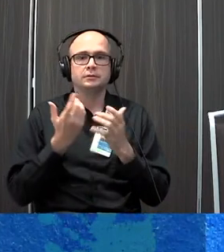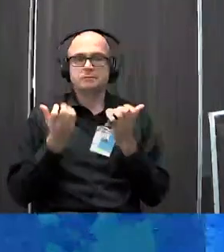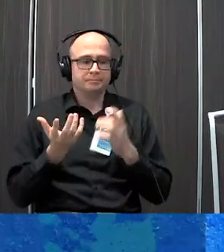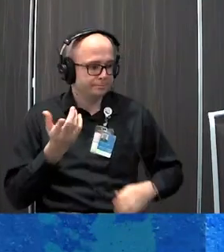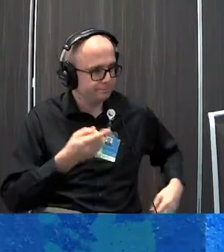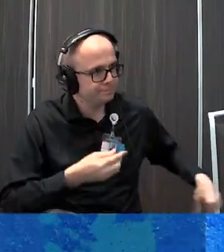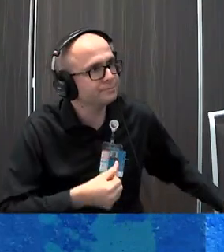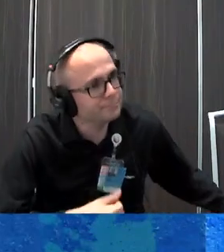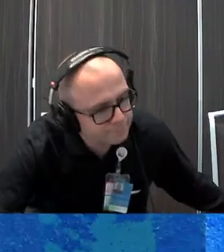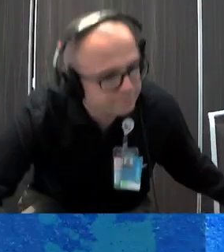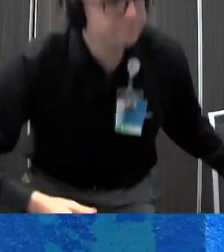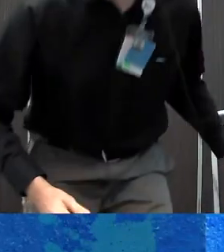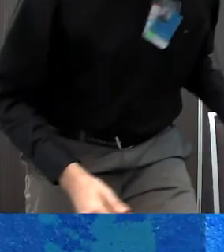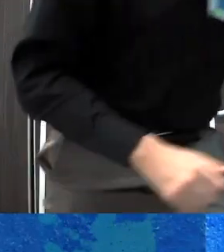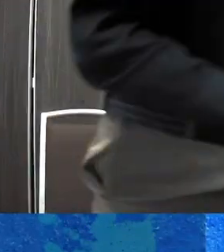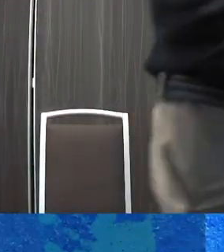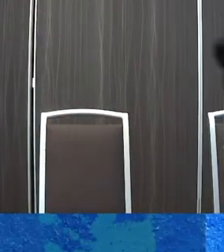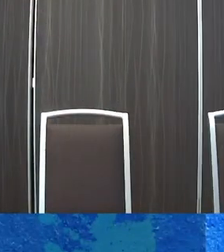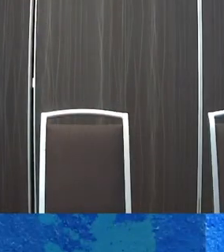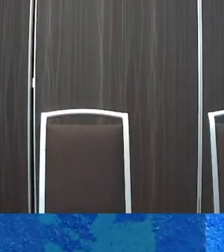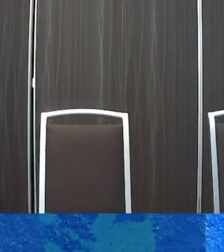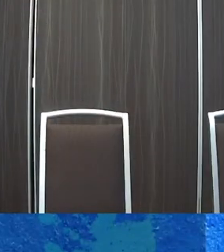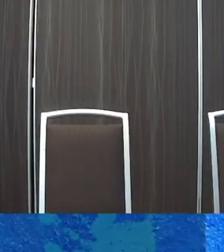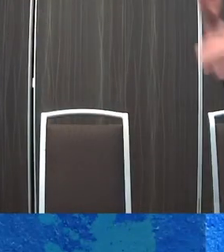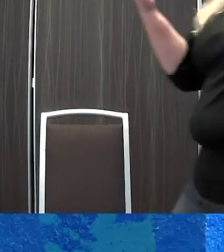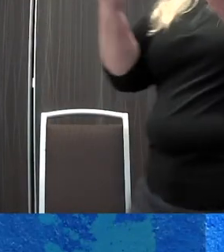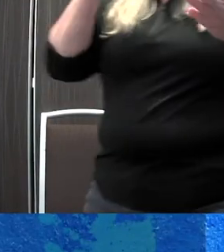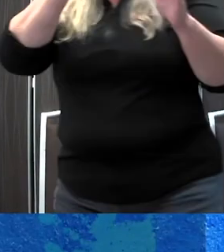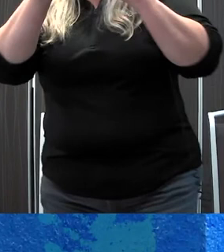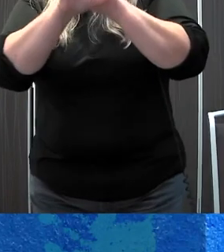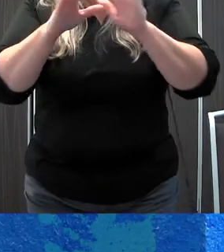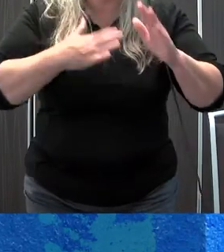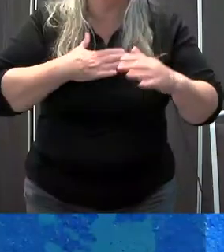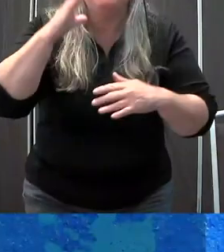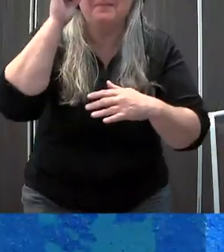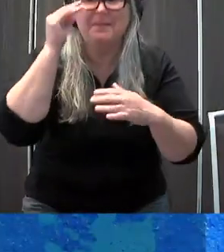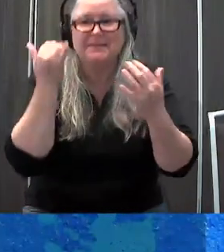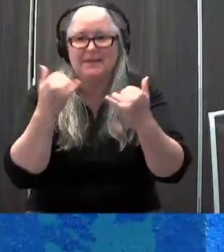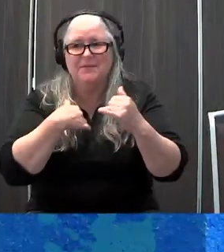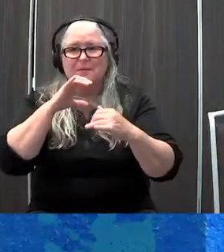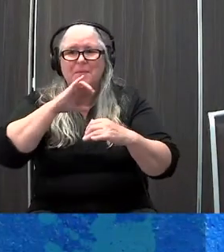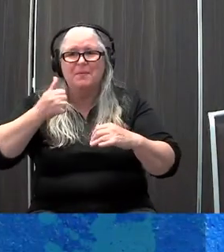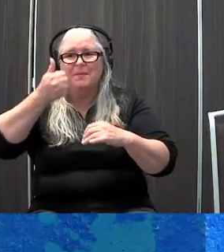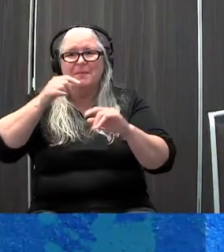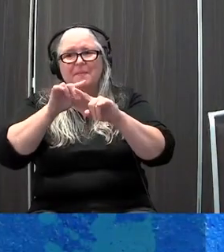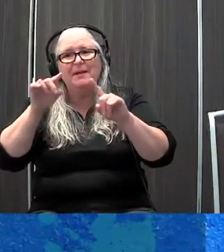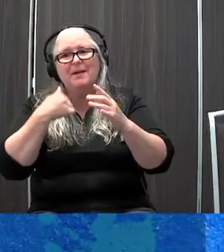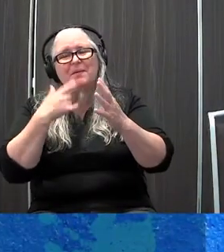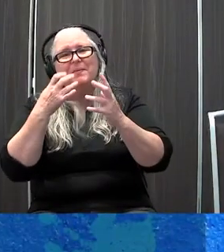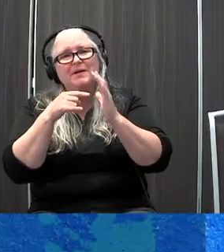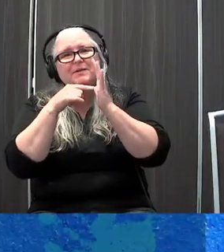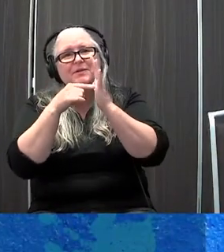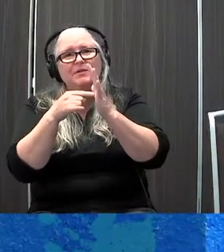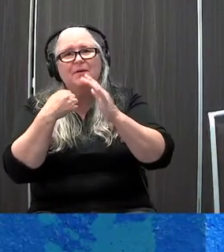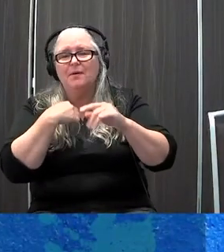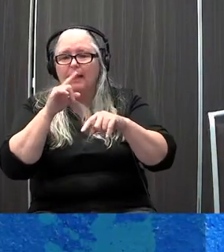mindfulness and meditation practice. These are my boys down on the right-hand side. They're a lot bigger now. But again, I like to show this because I can't go